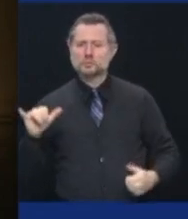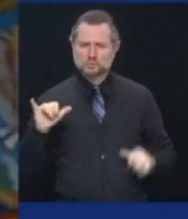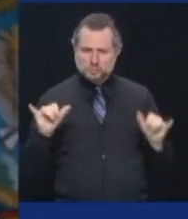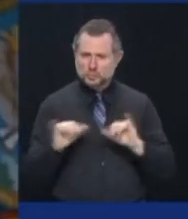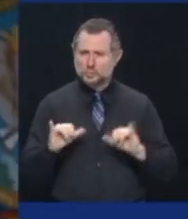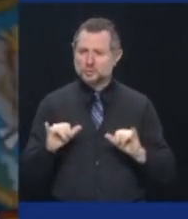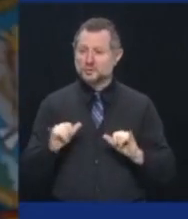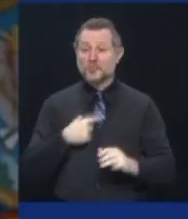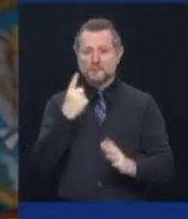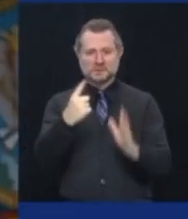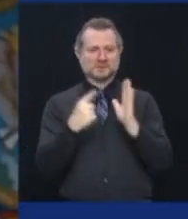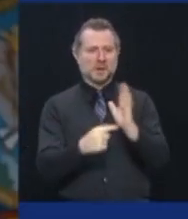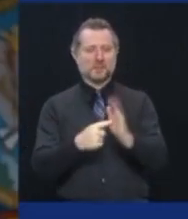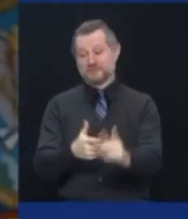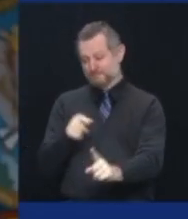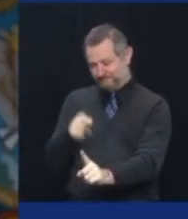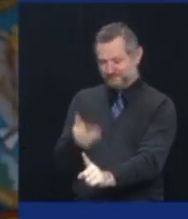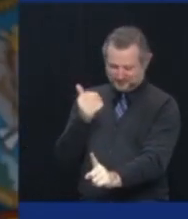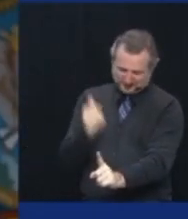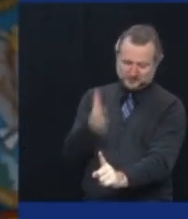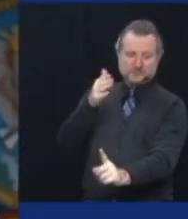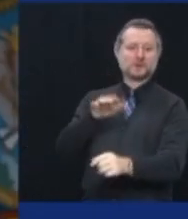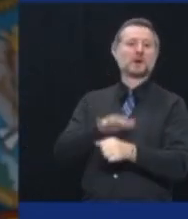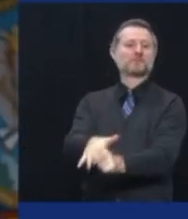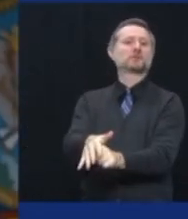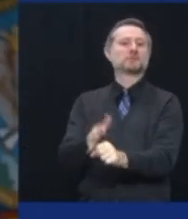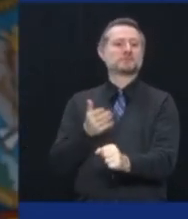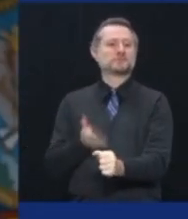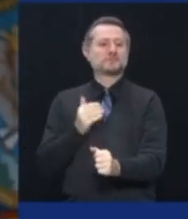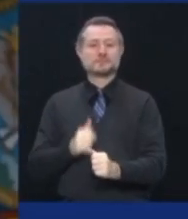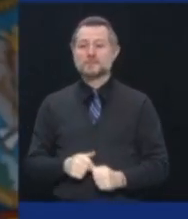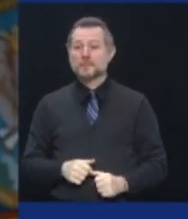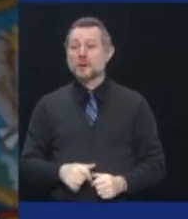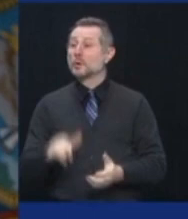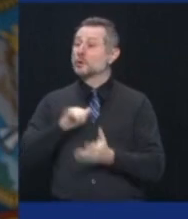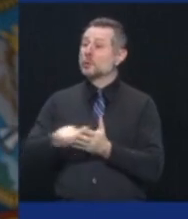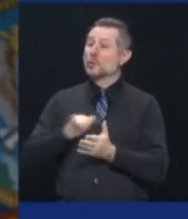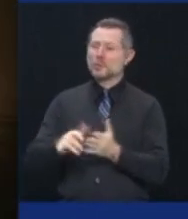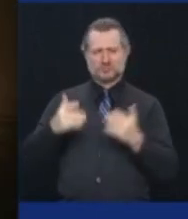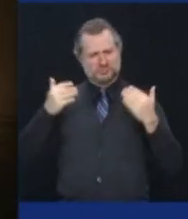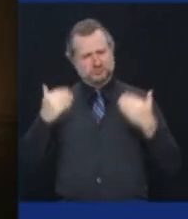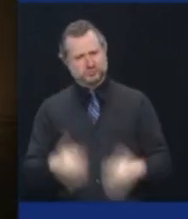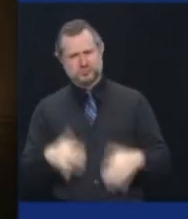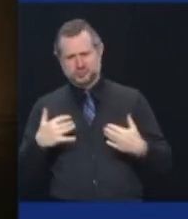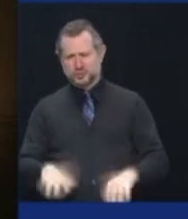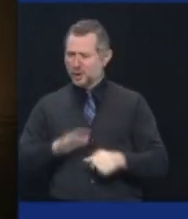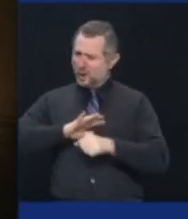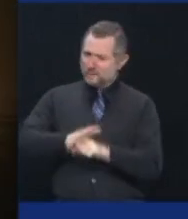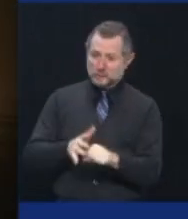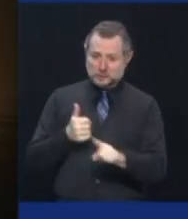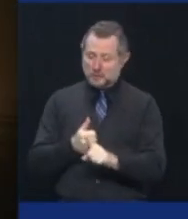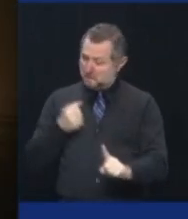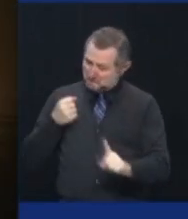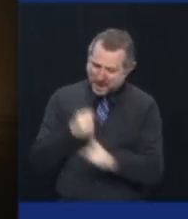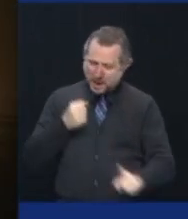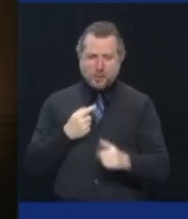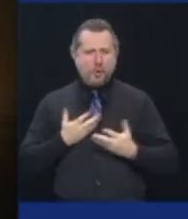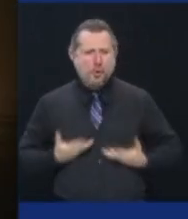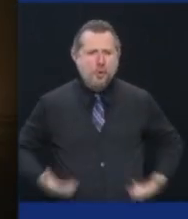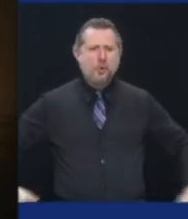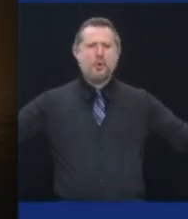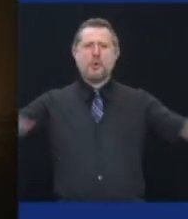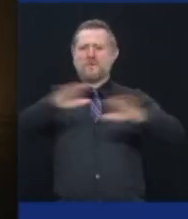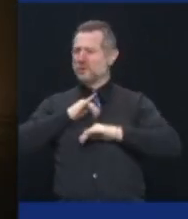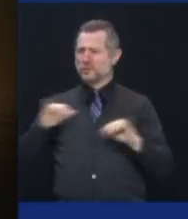New York sees the moment for the crisis it is, but also the opportunity it presents. We